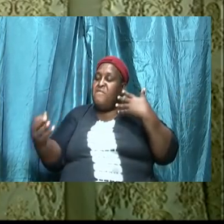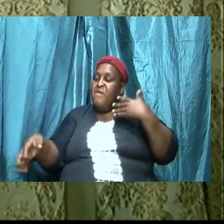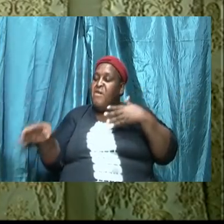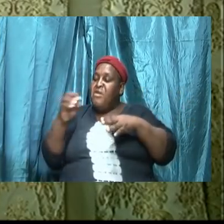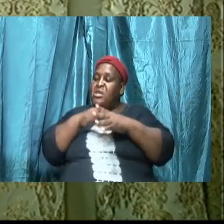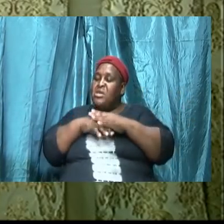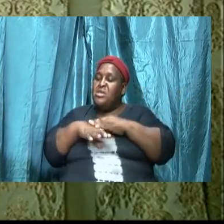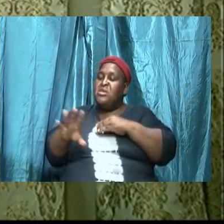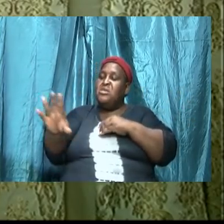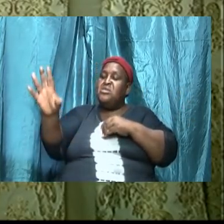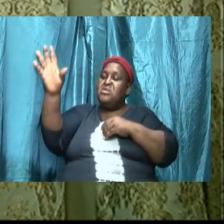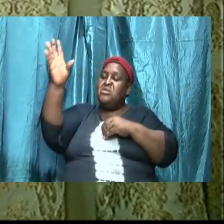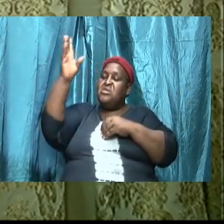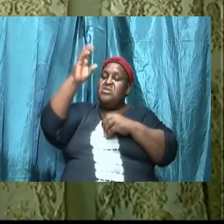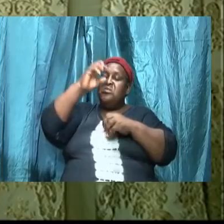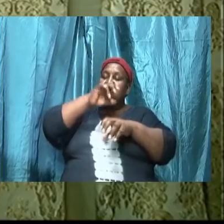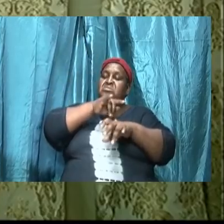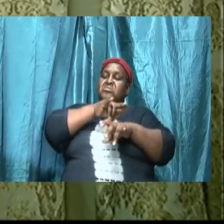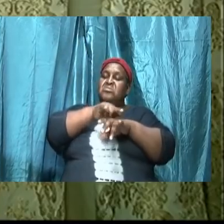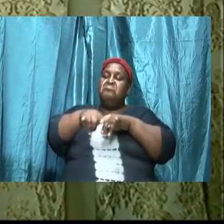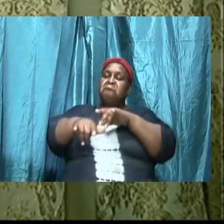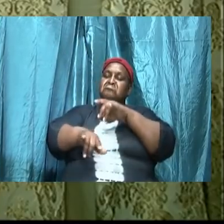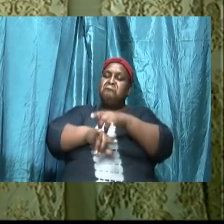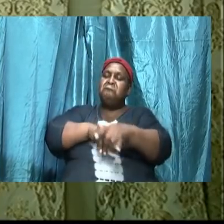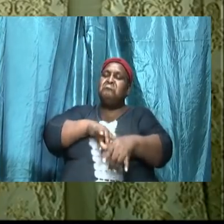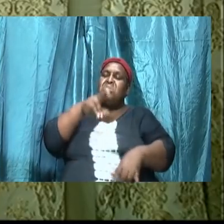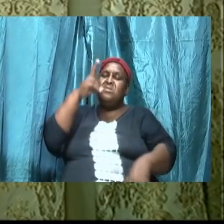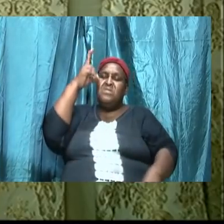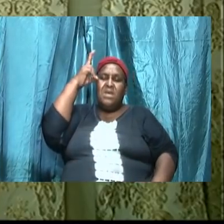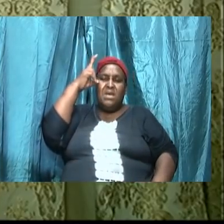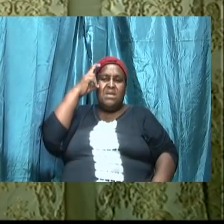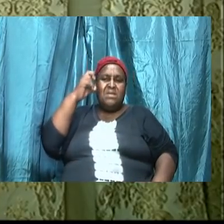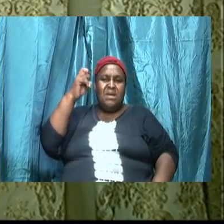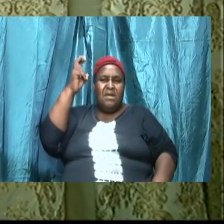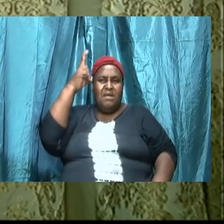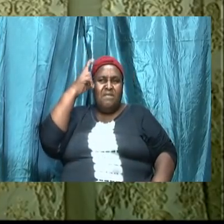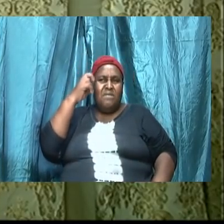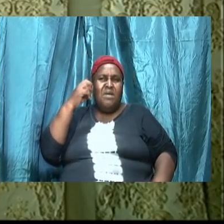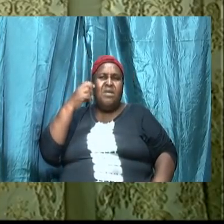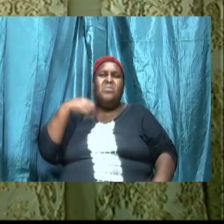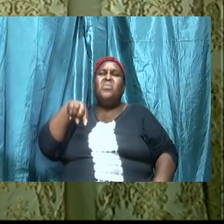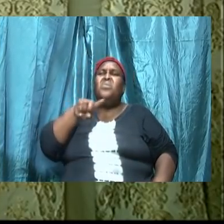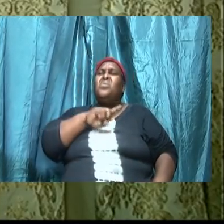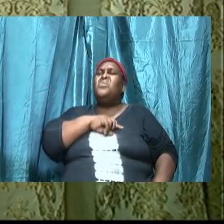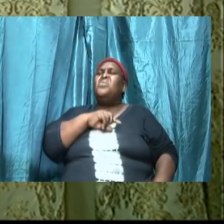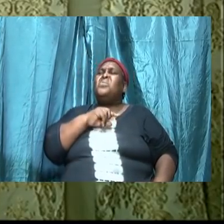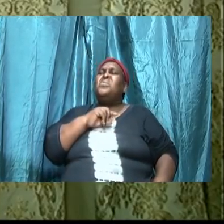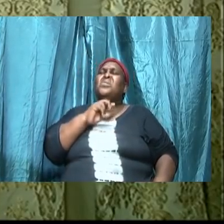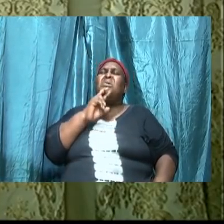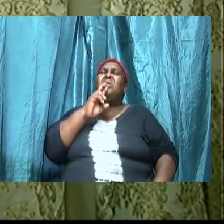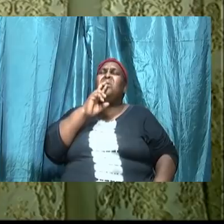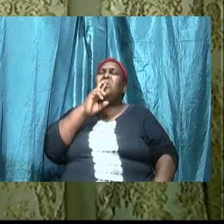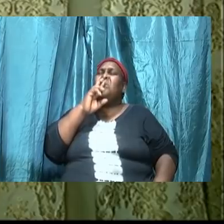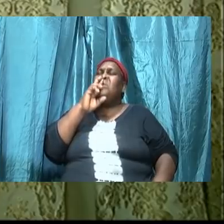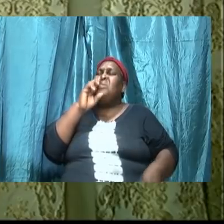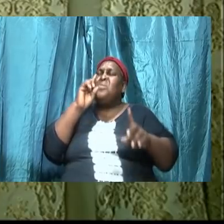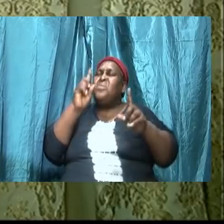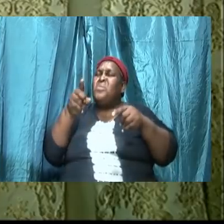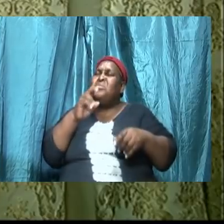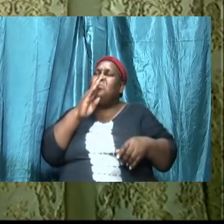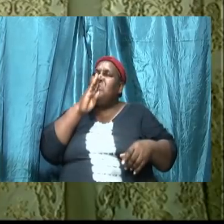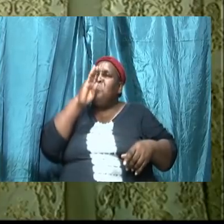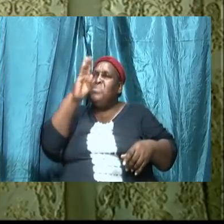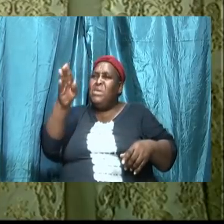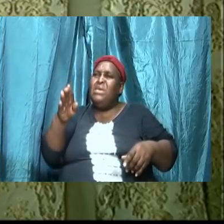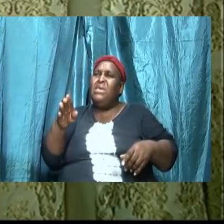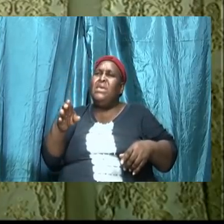the trap of the enemy and we are going to become a victim if we are going to walk in the word